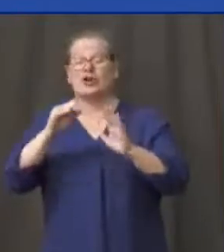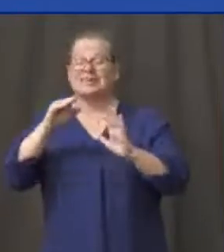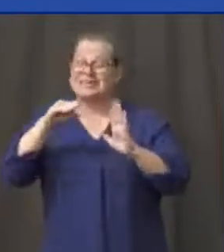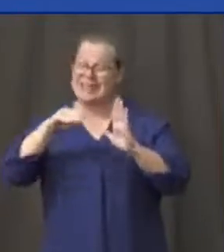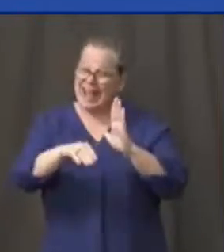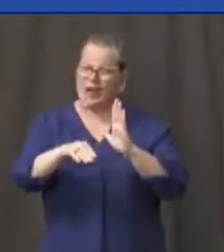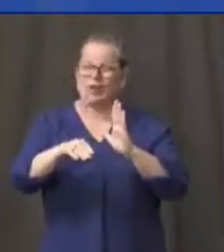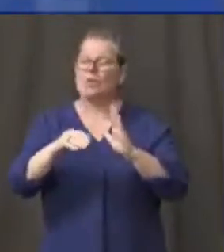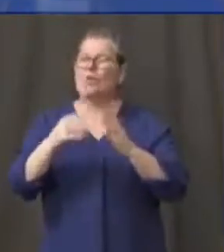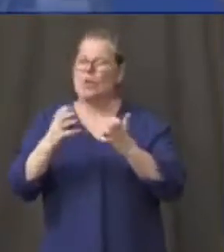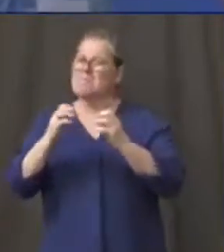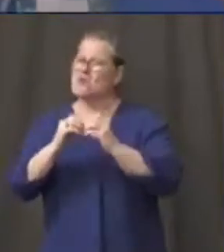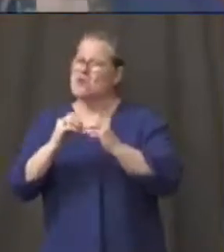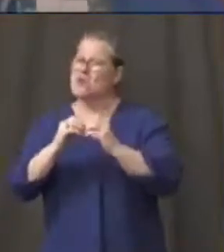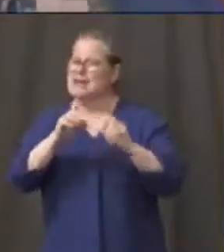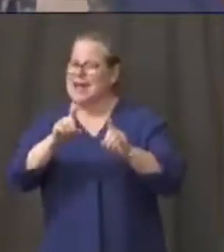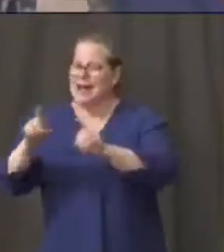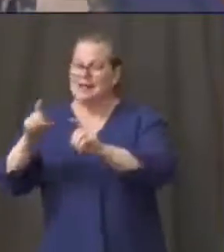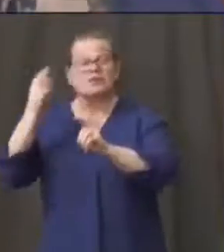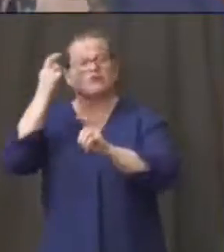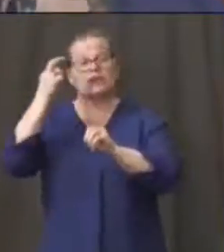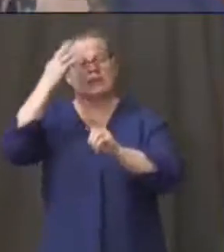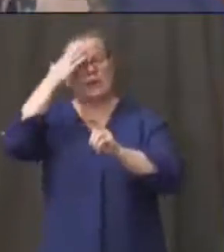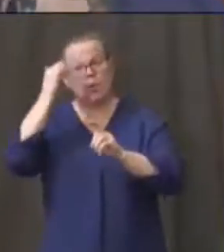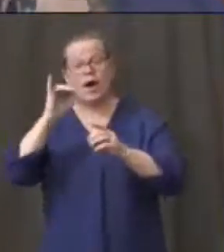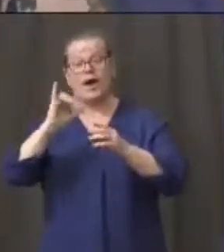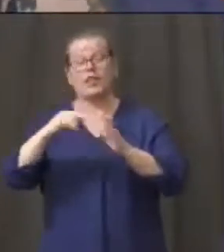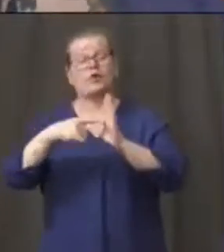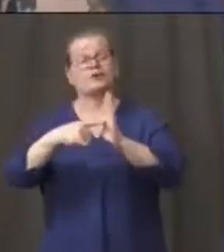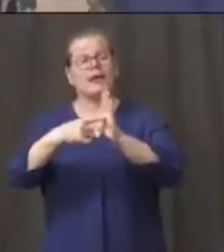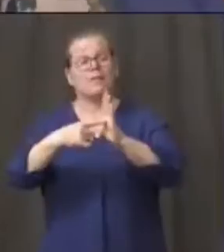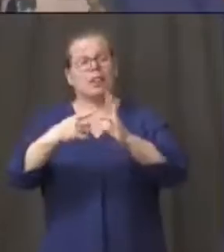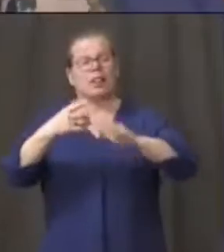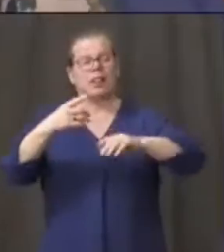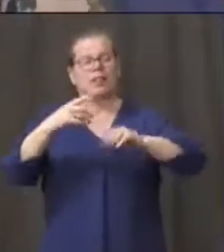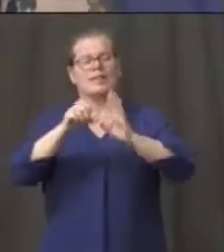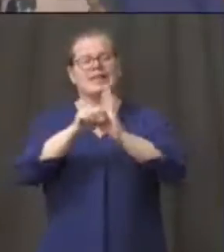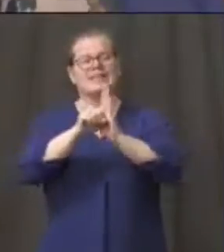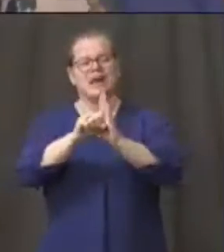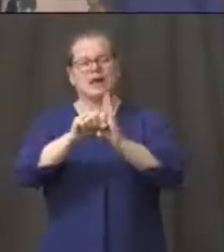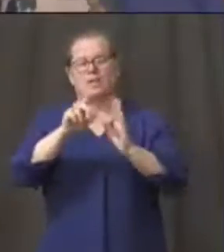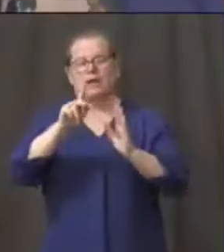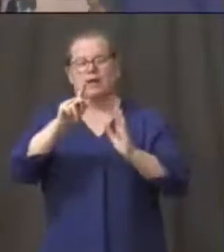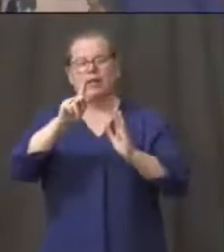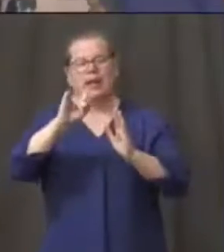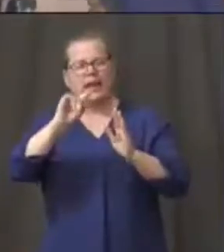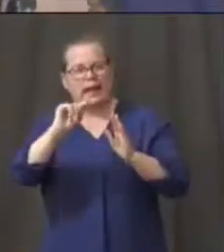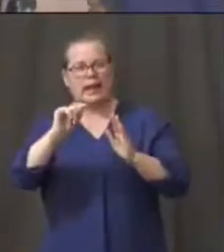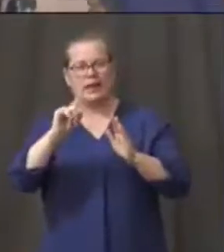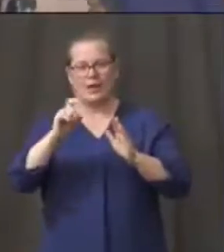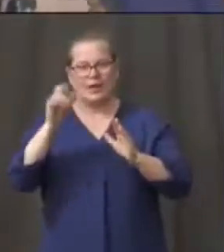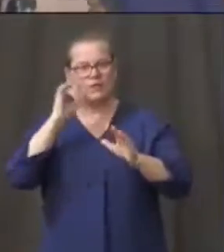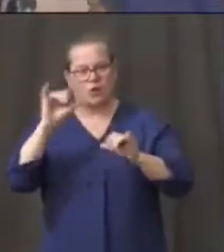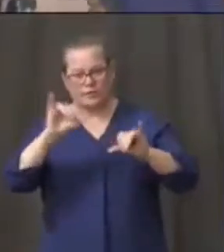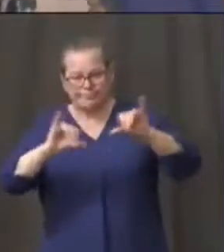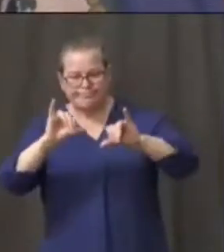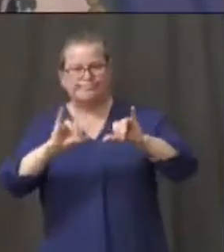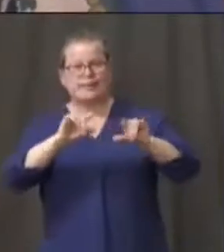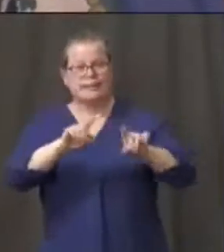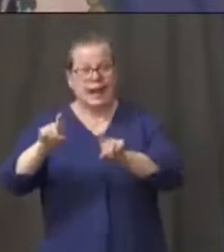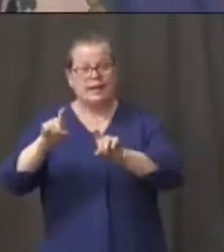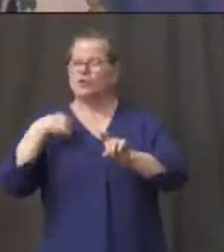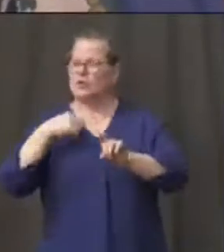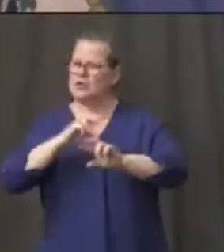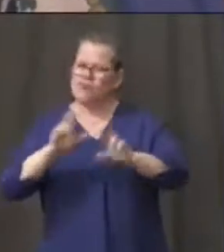because we're short of those sample kits. And that's what we need. We're ready to ramp up our testing in a significant way.